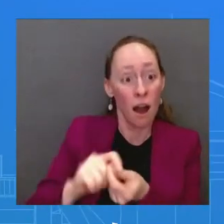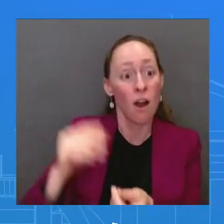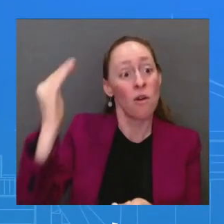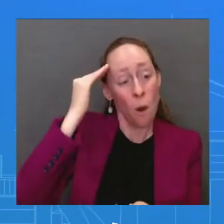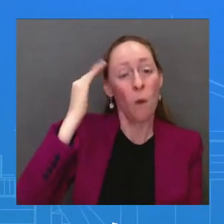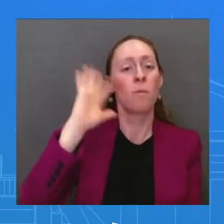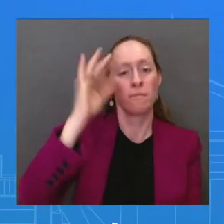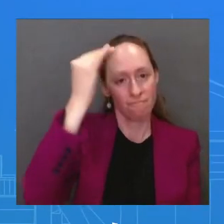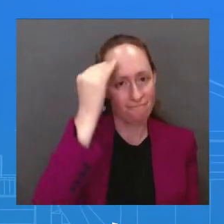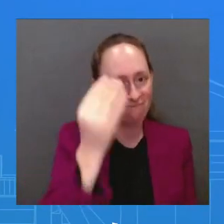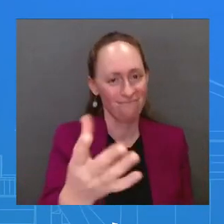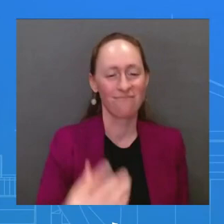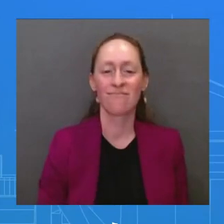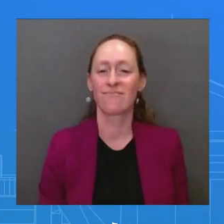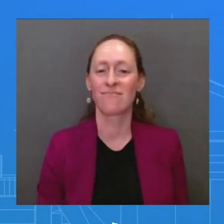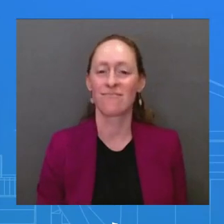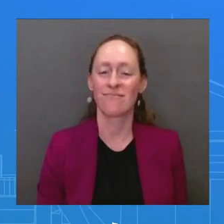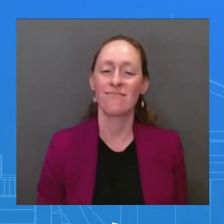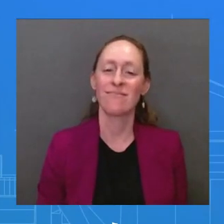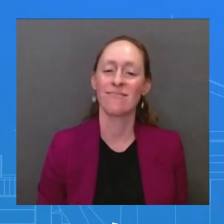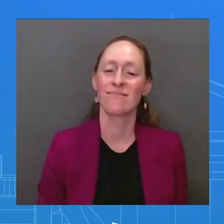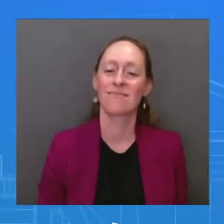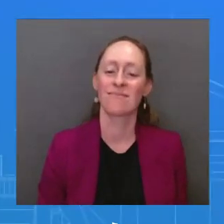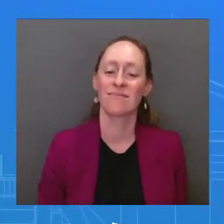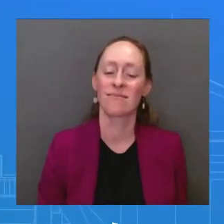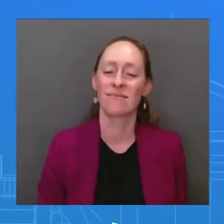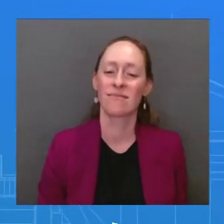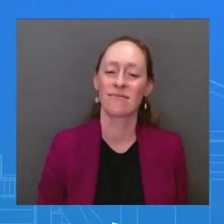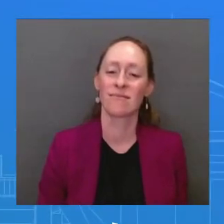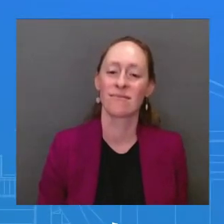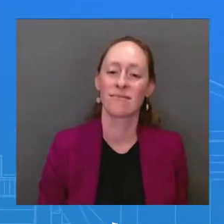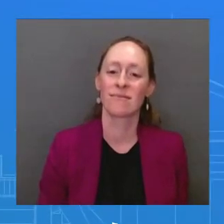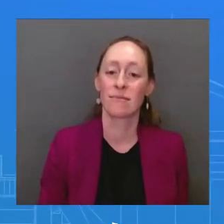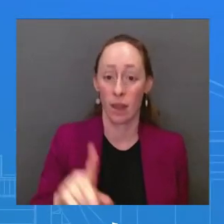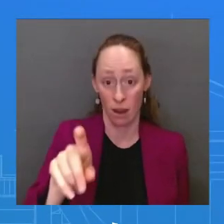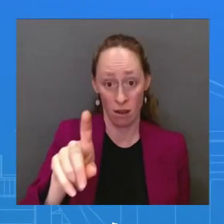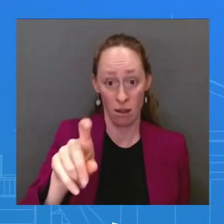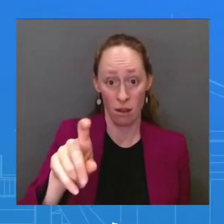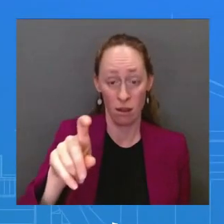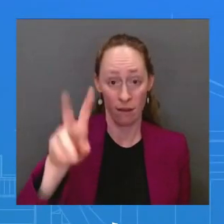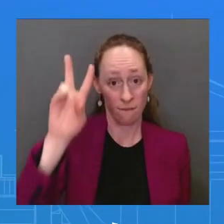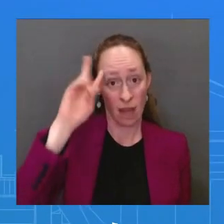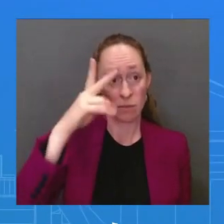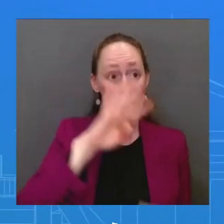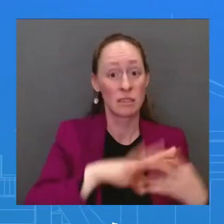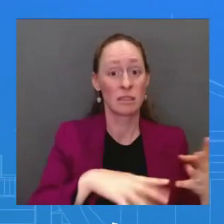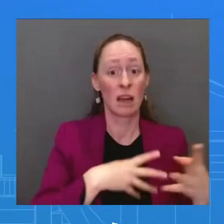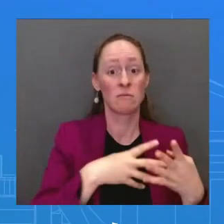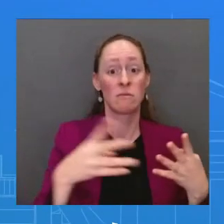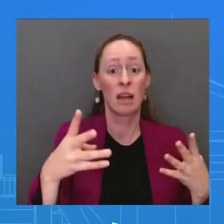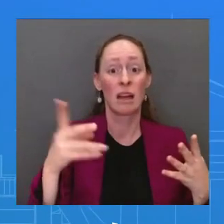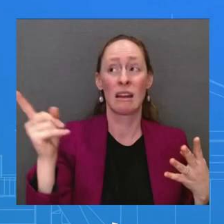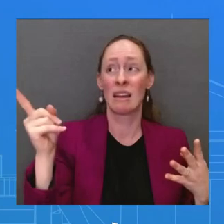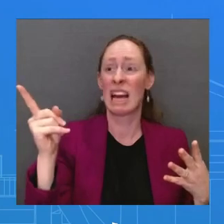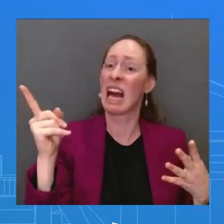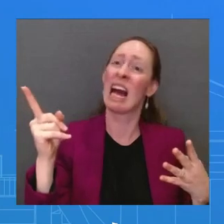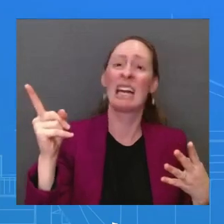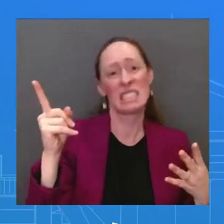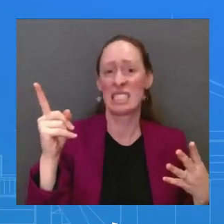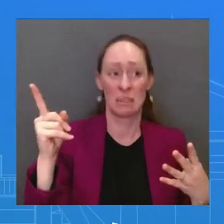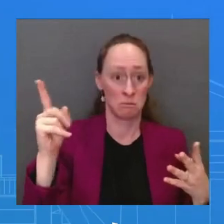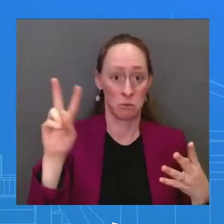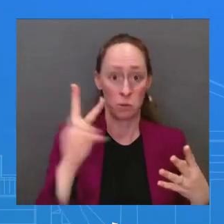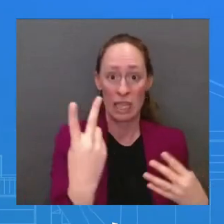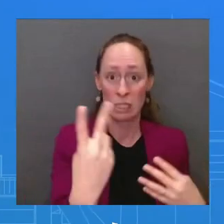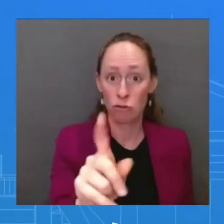Kim and her since she's already in Asia to have her in place in case the president's MS. I just don't have any details or updates to share on travel. A follow-up to my colleague's question.